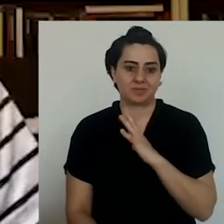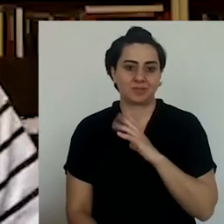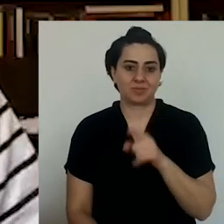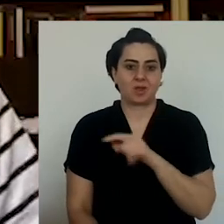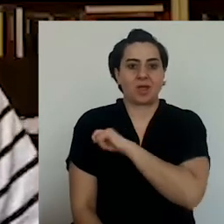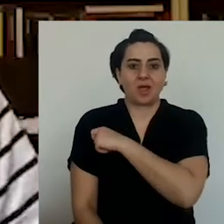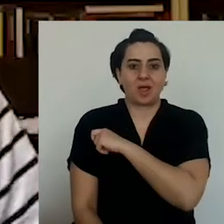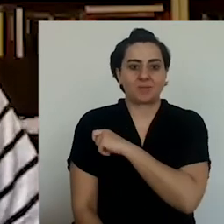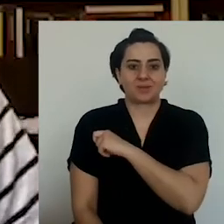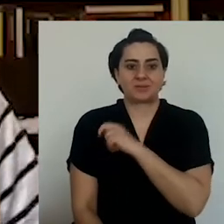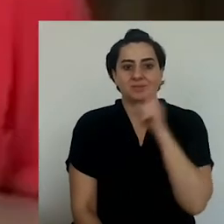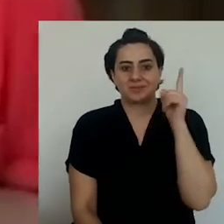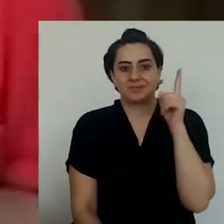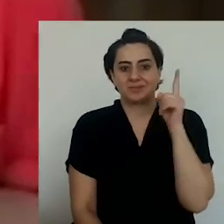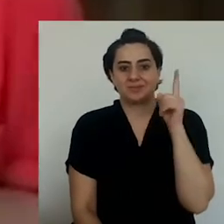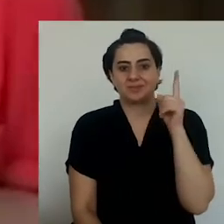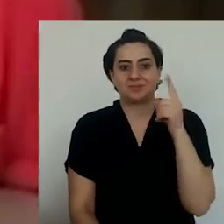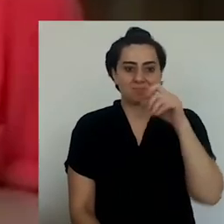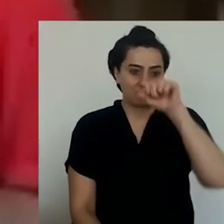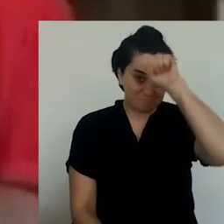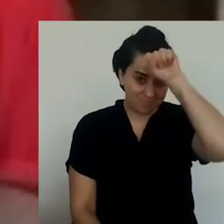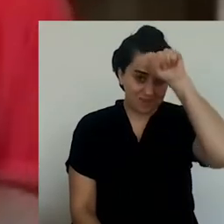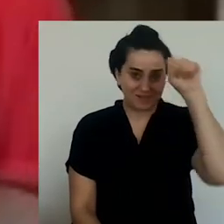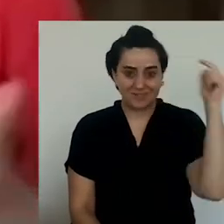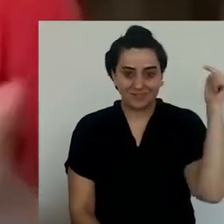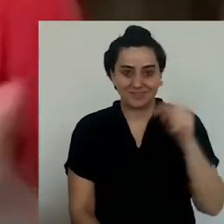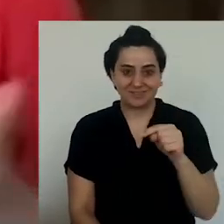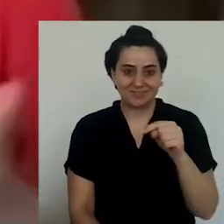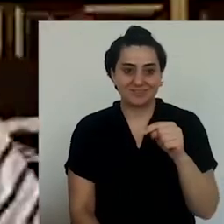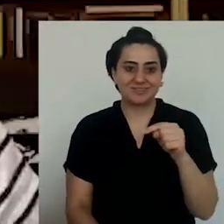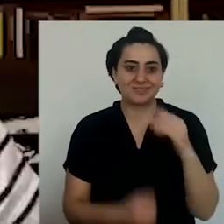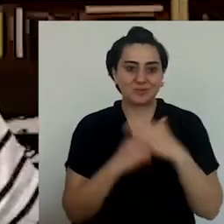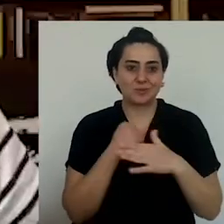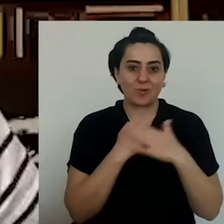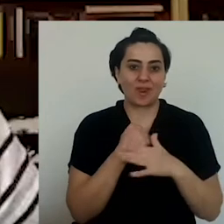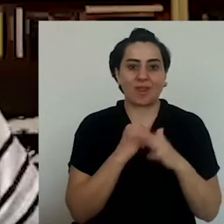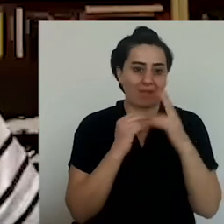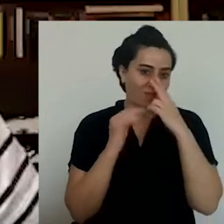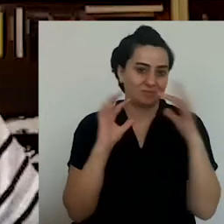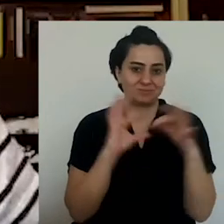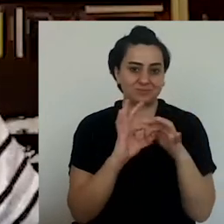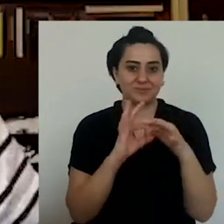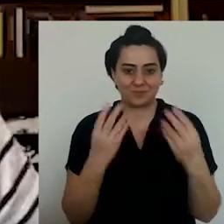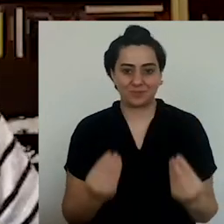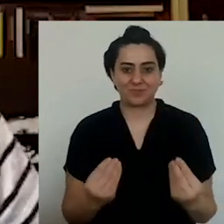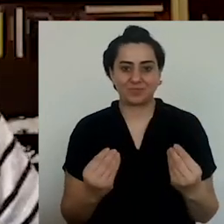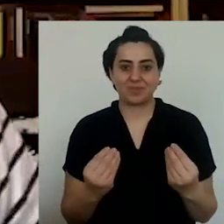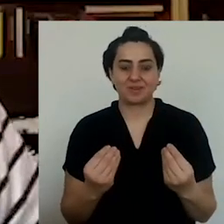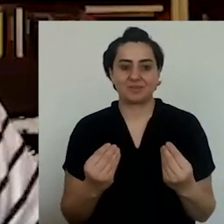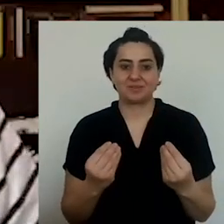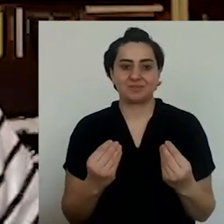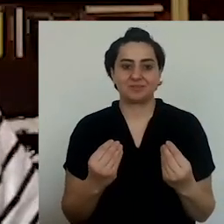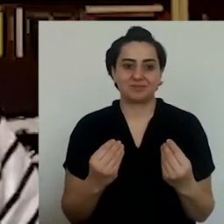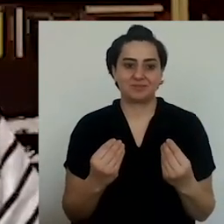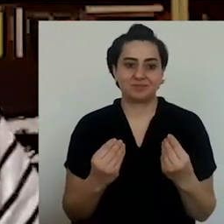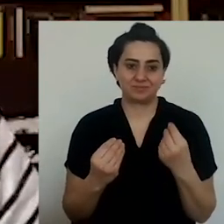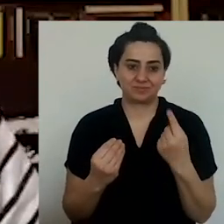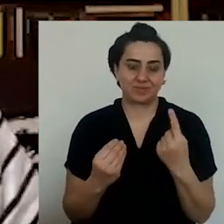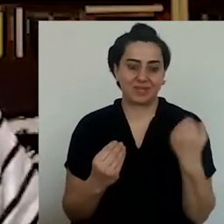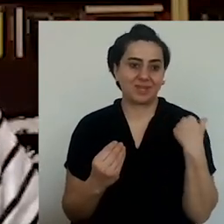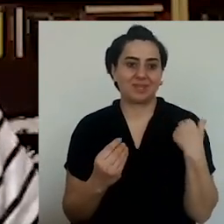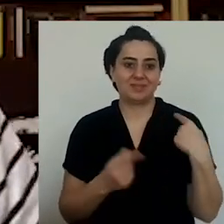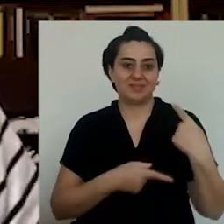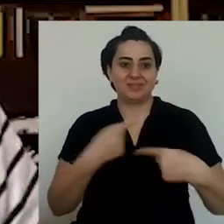Istanbul without those. Istanbul, as a matter of fact. Because in the same way that you can't really get Donar out